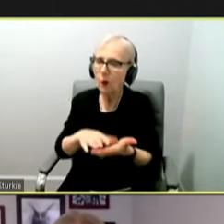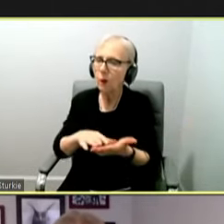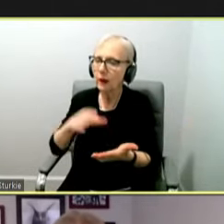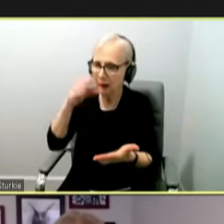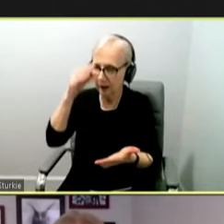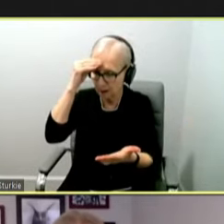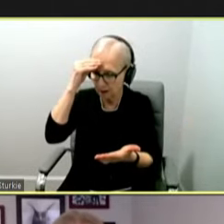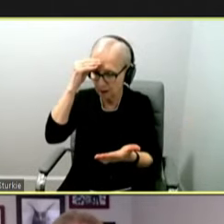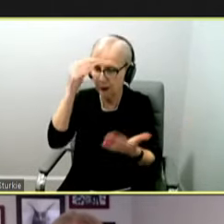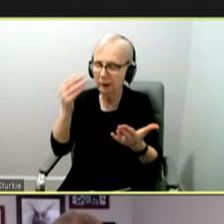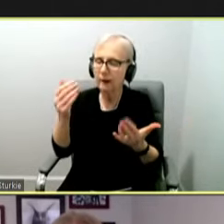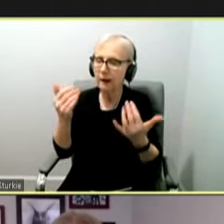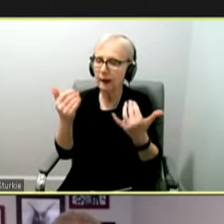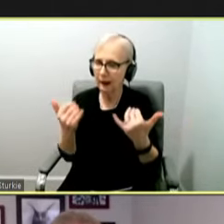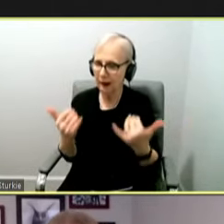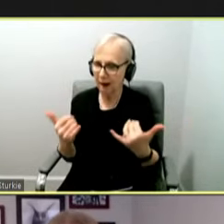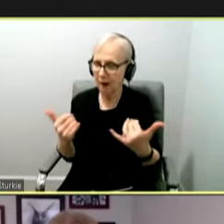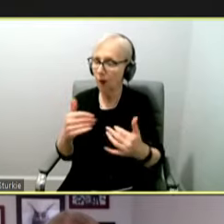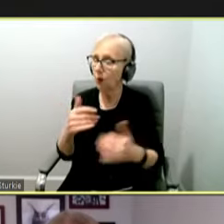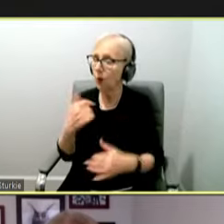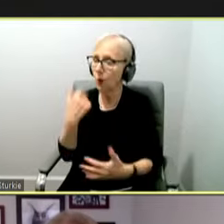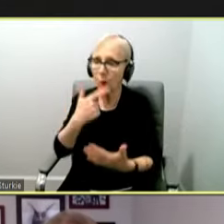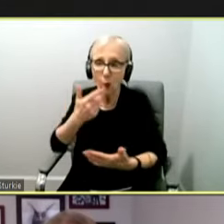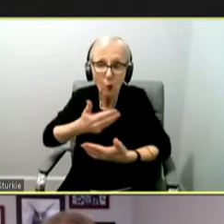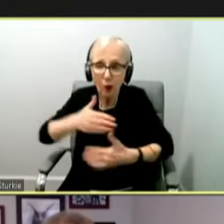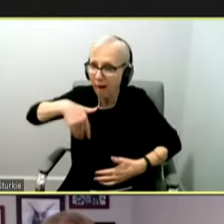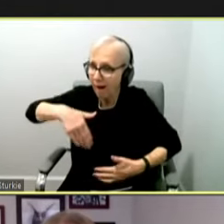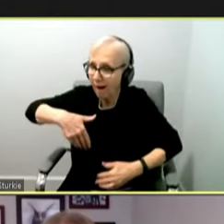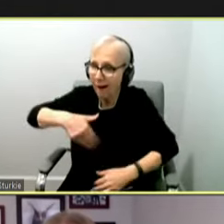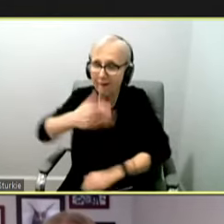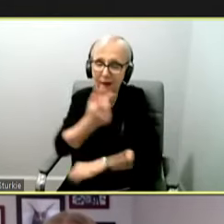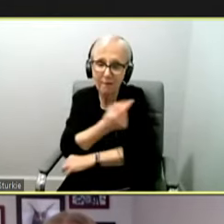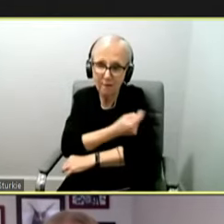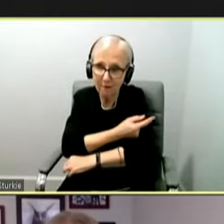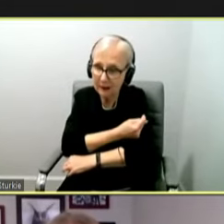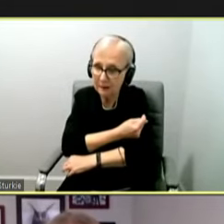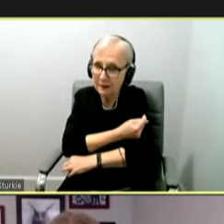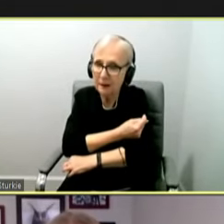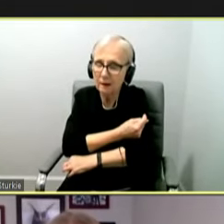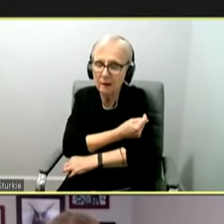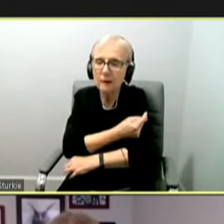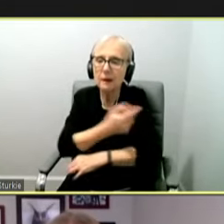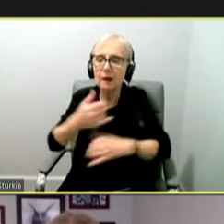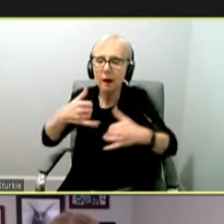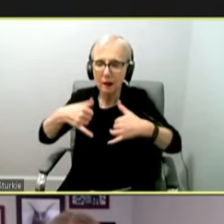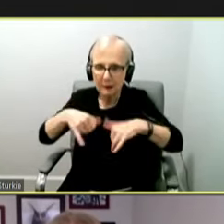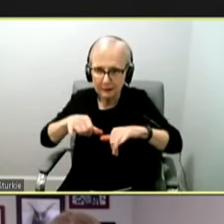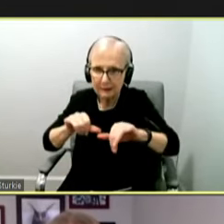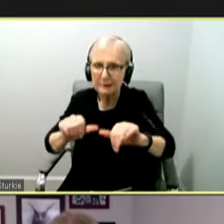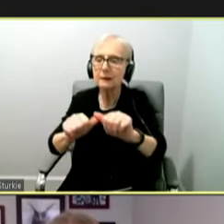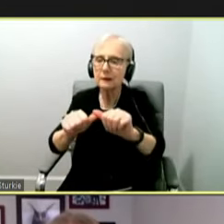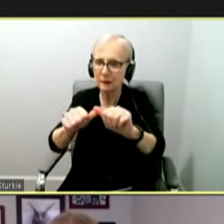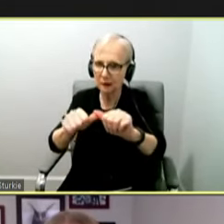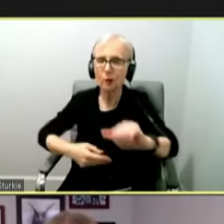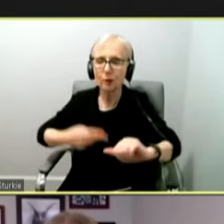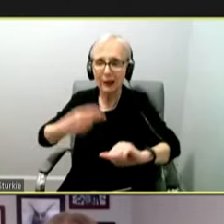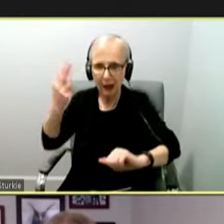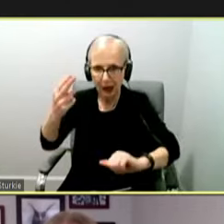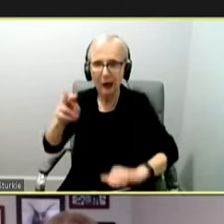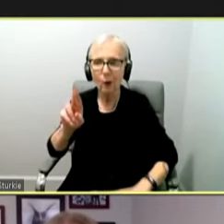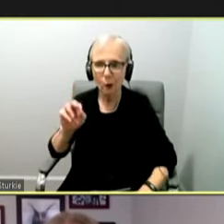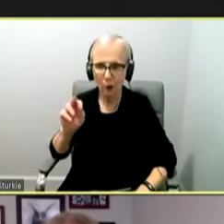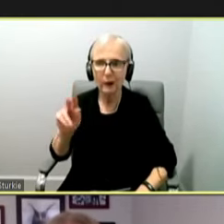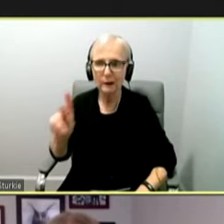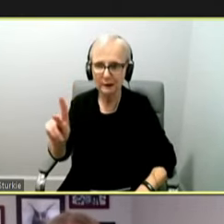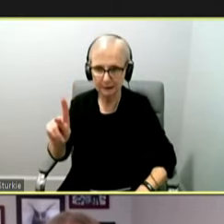individuals who are unvaccinated, whether they've been previously infected or not, are going to continue to be at high risk, probably